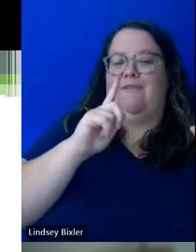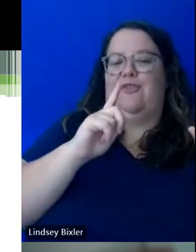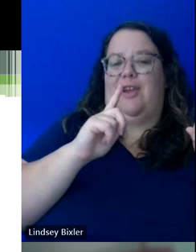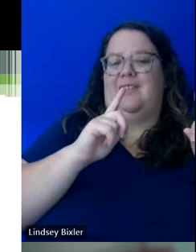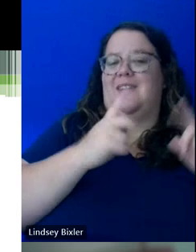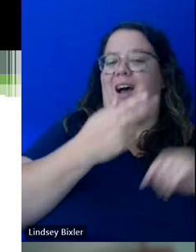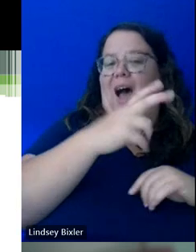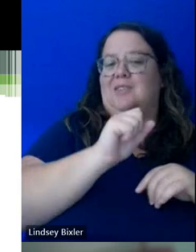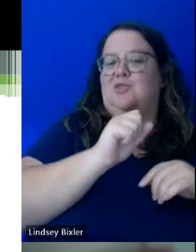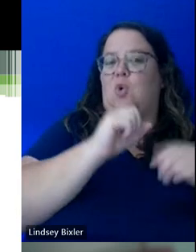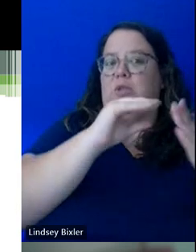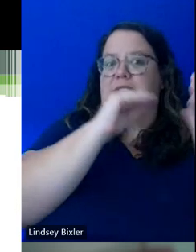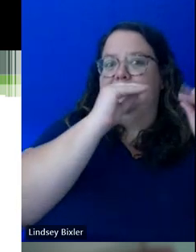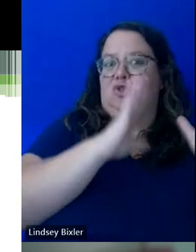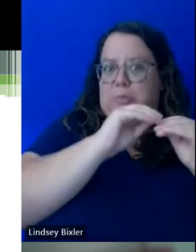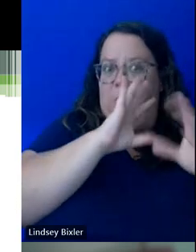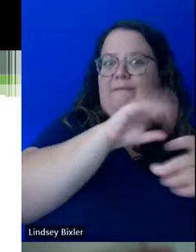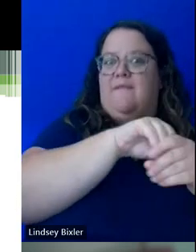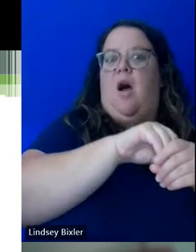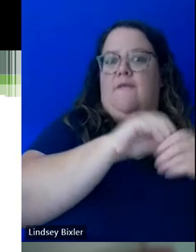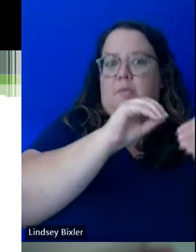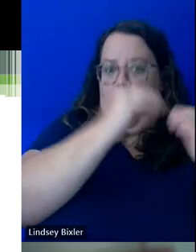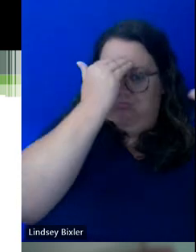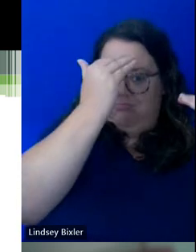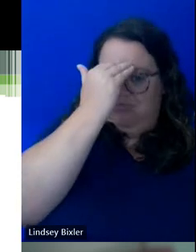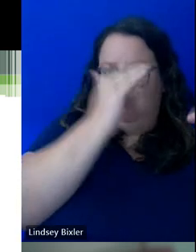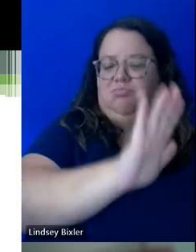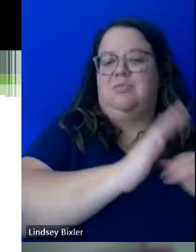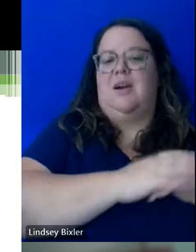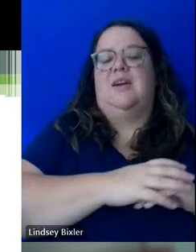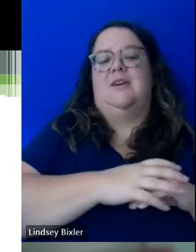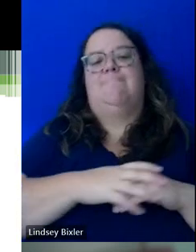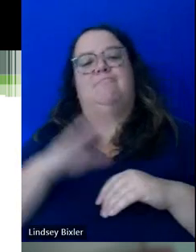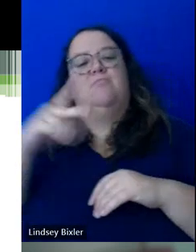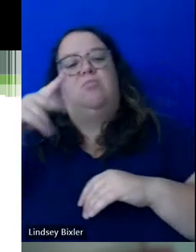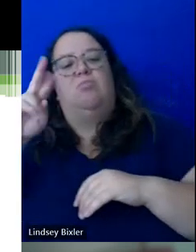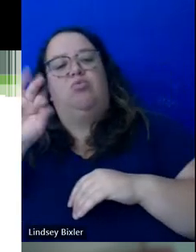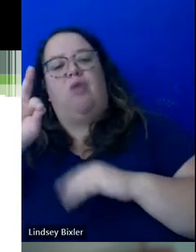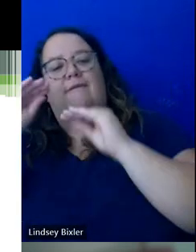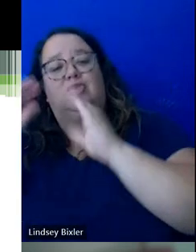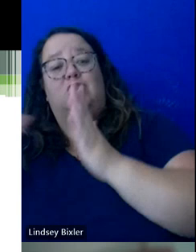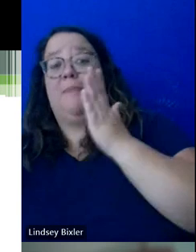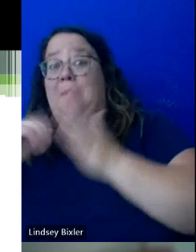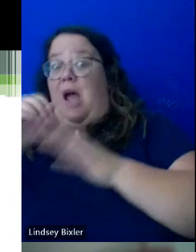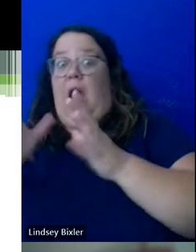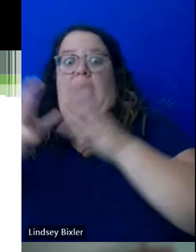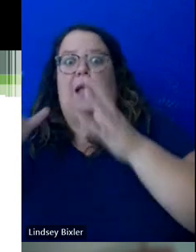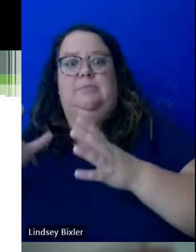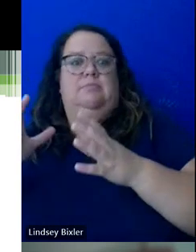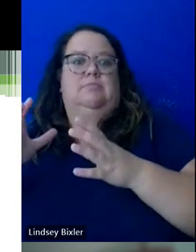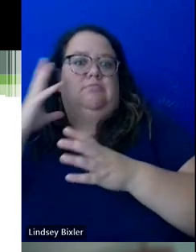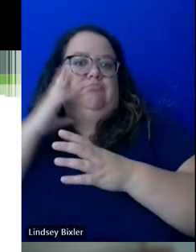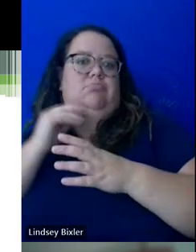high school setting. And so they might not be as well trained in terms of educational